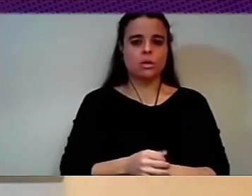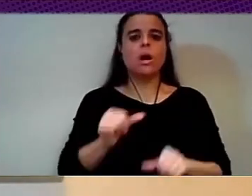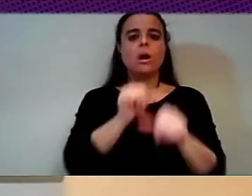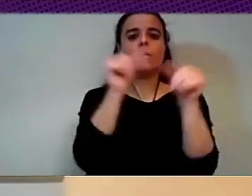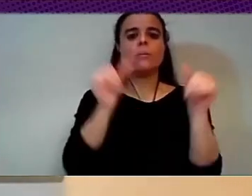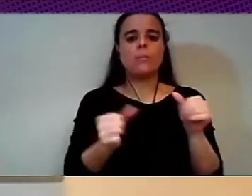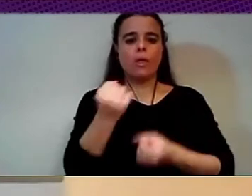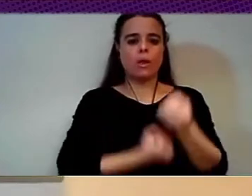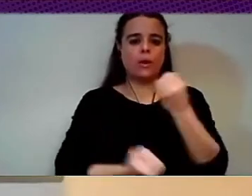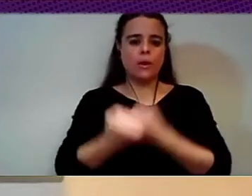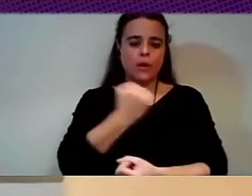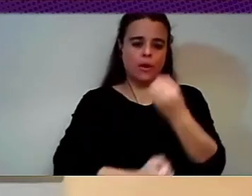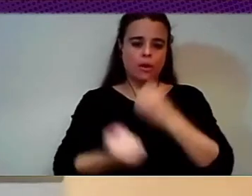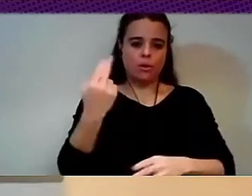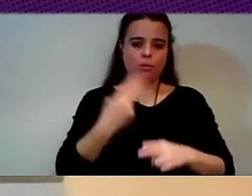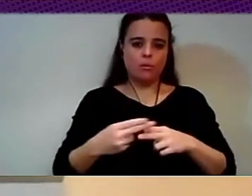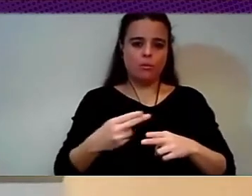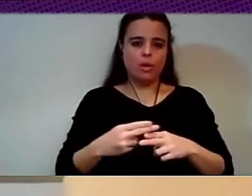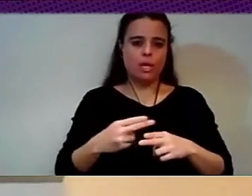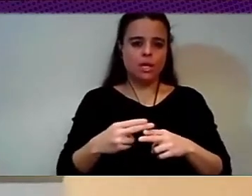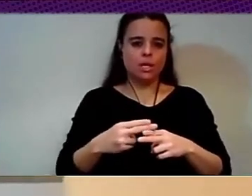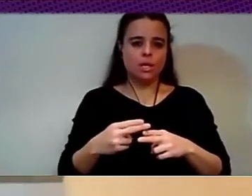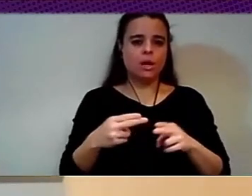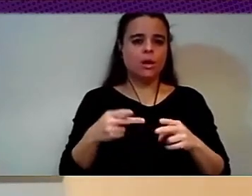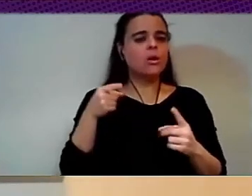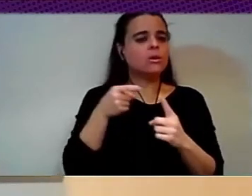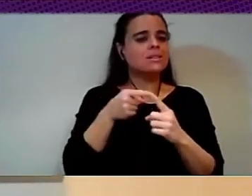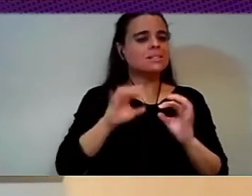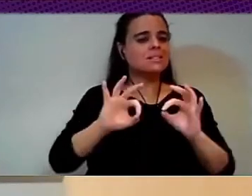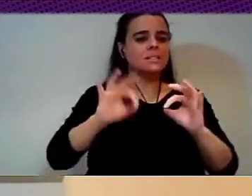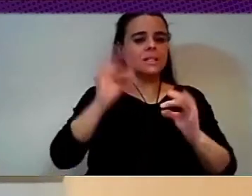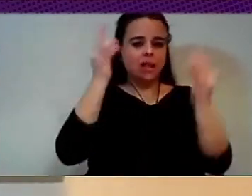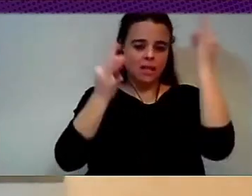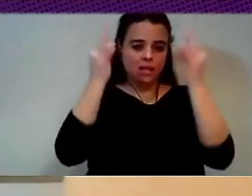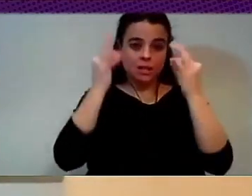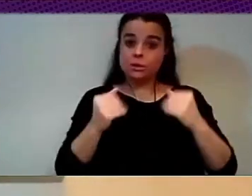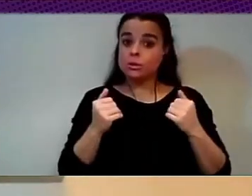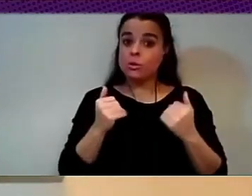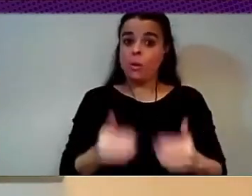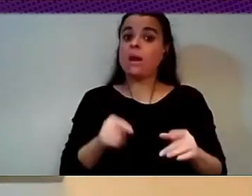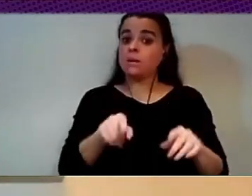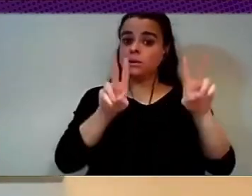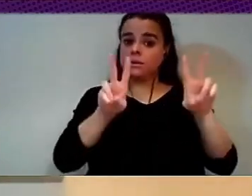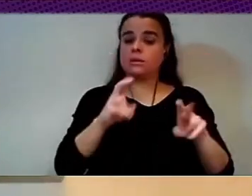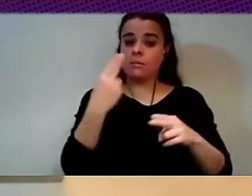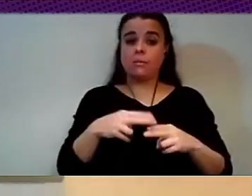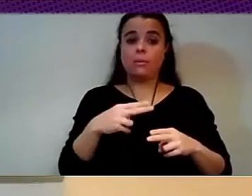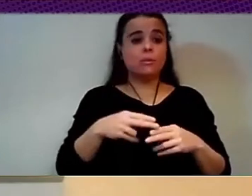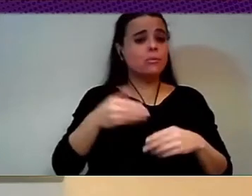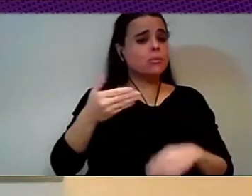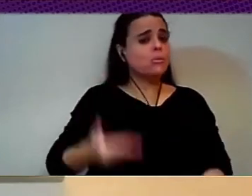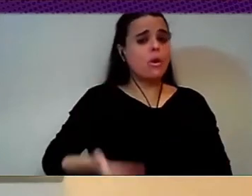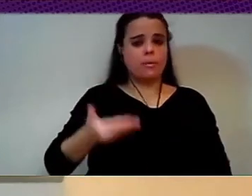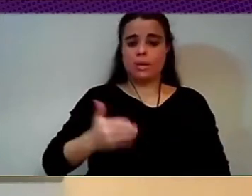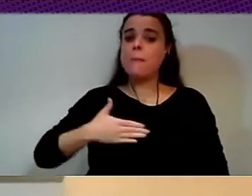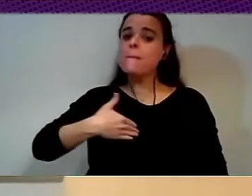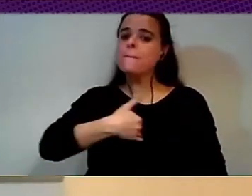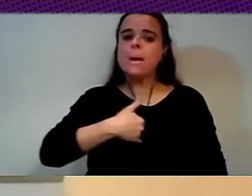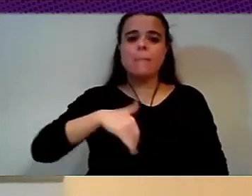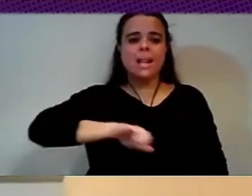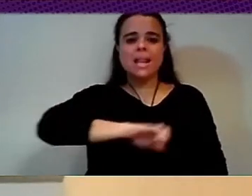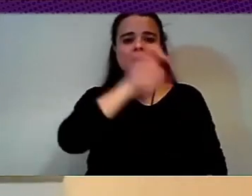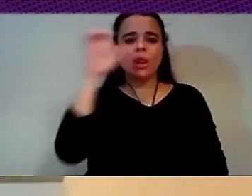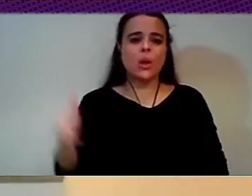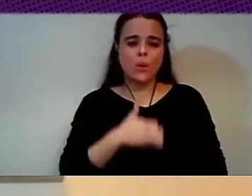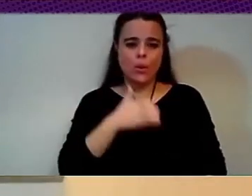in our society. These are big political questions, what is the role of Europe in this geopolitical moment, where you know, we